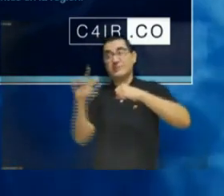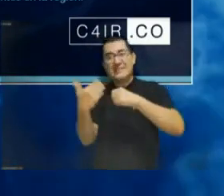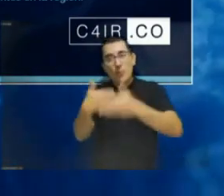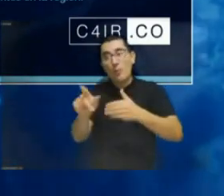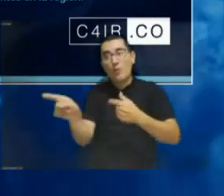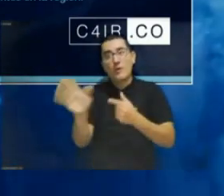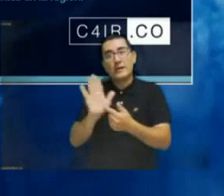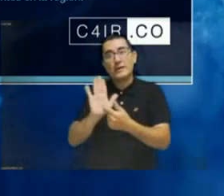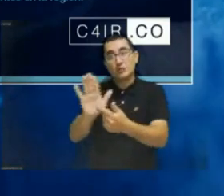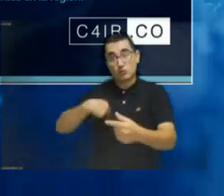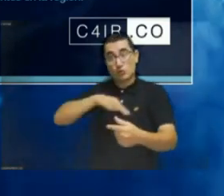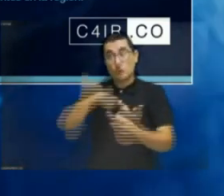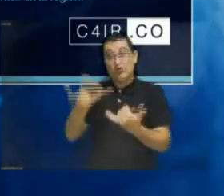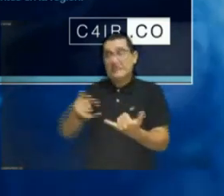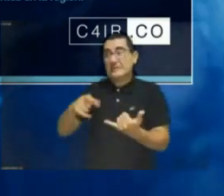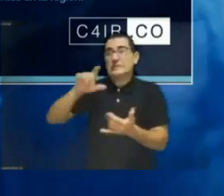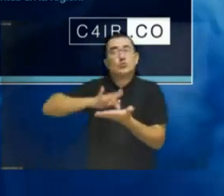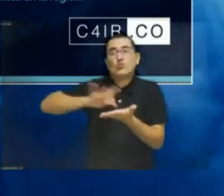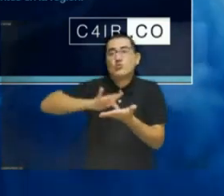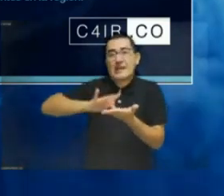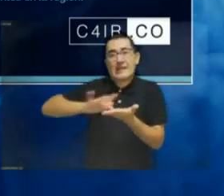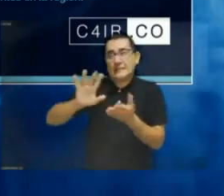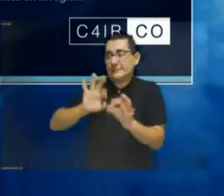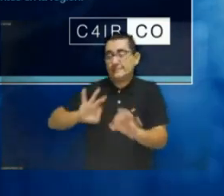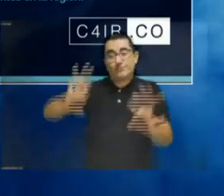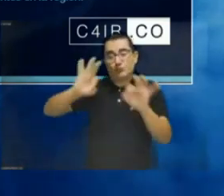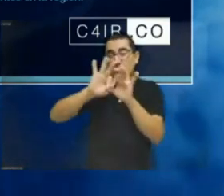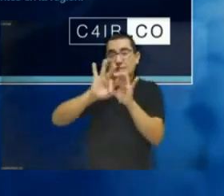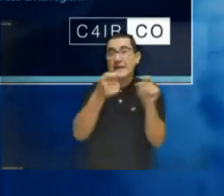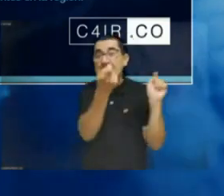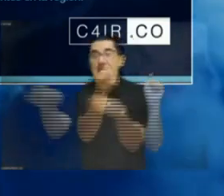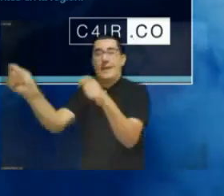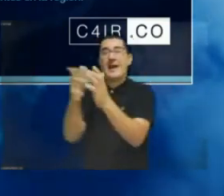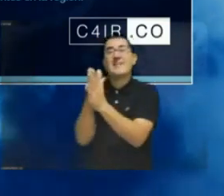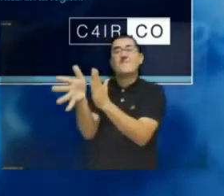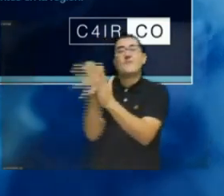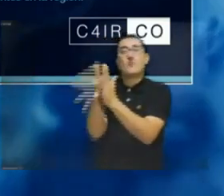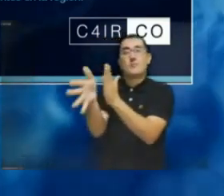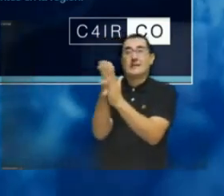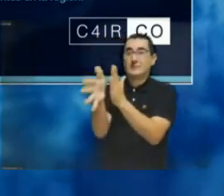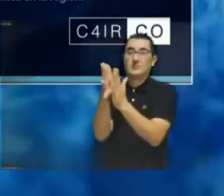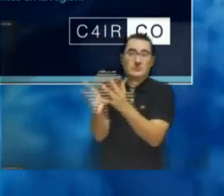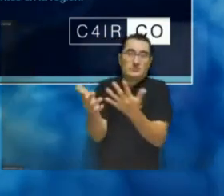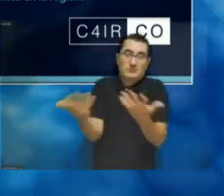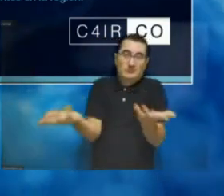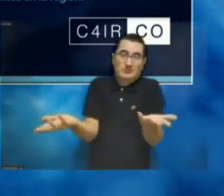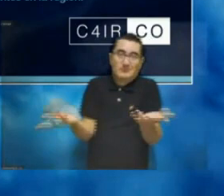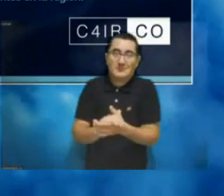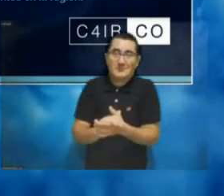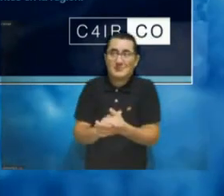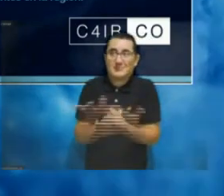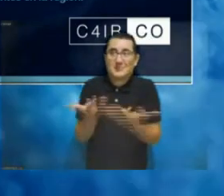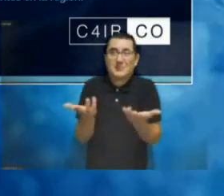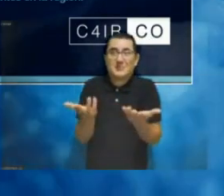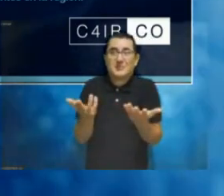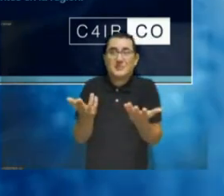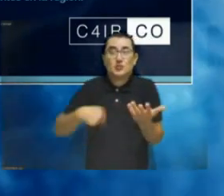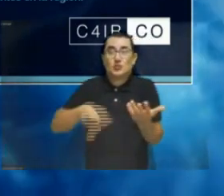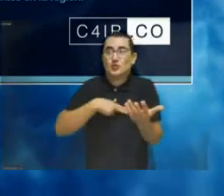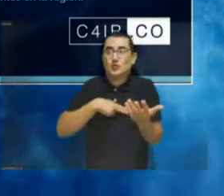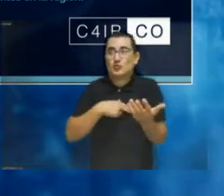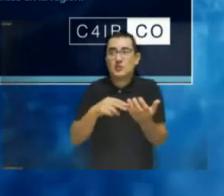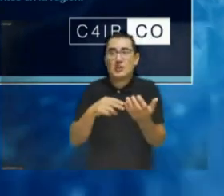And it's actually a need to collect information and convey that information